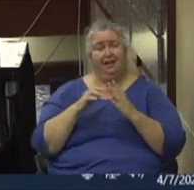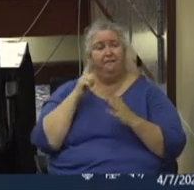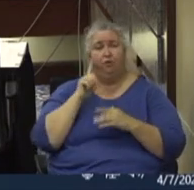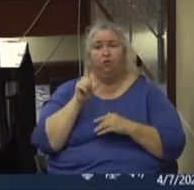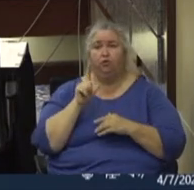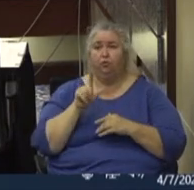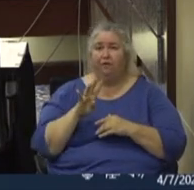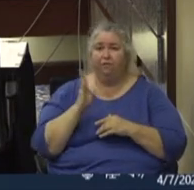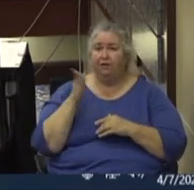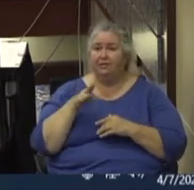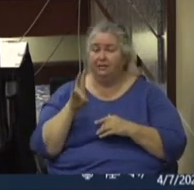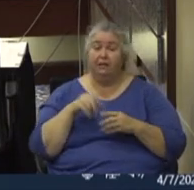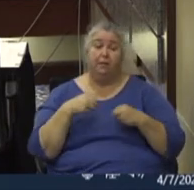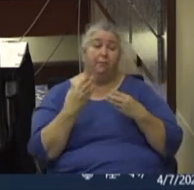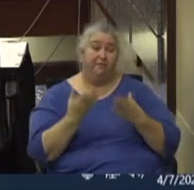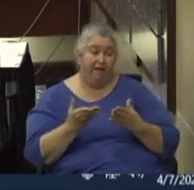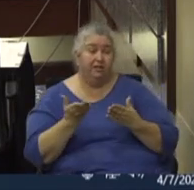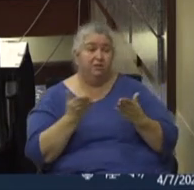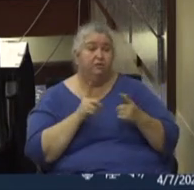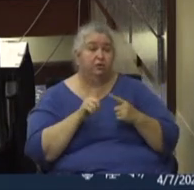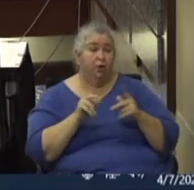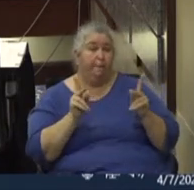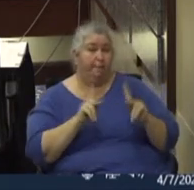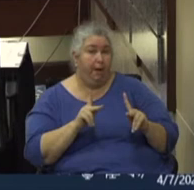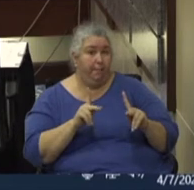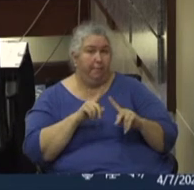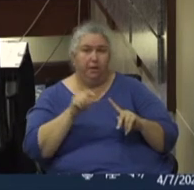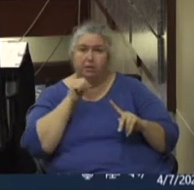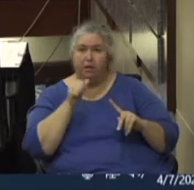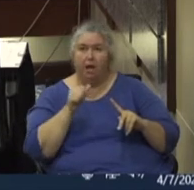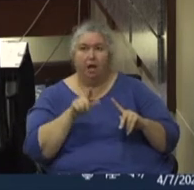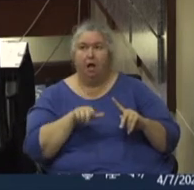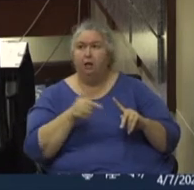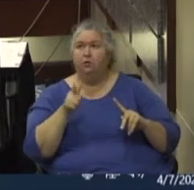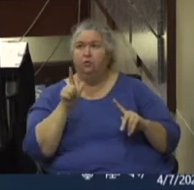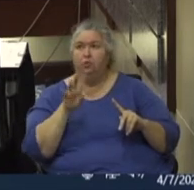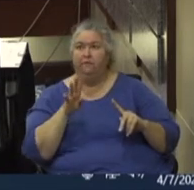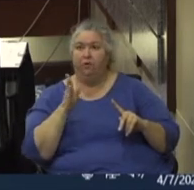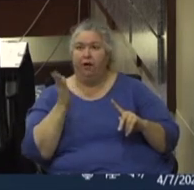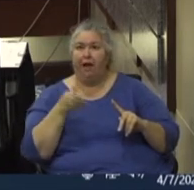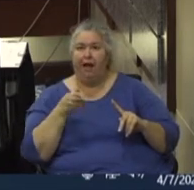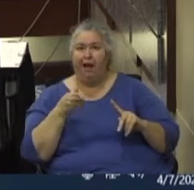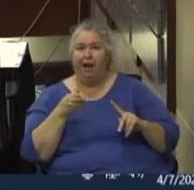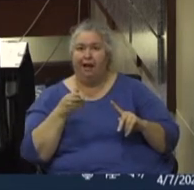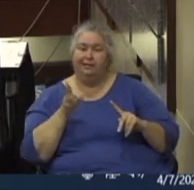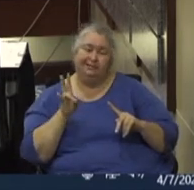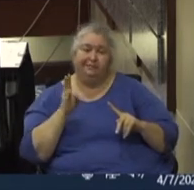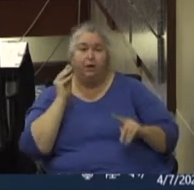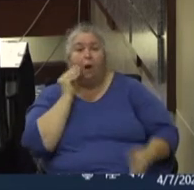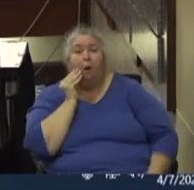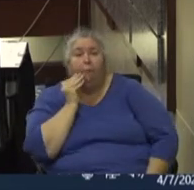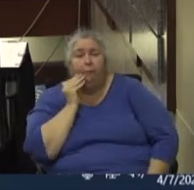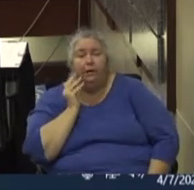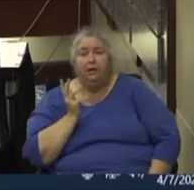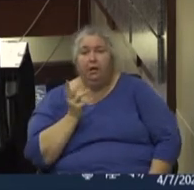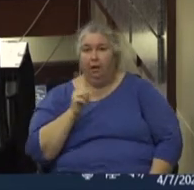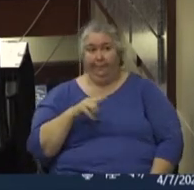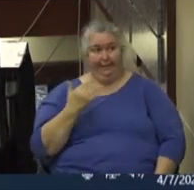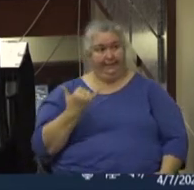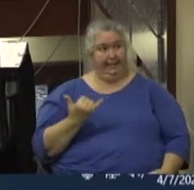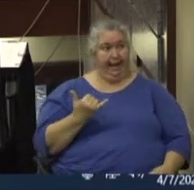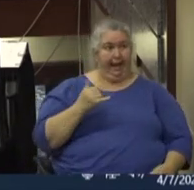They provide services to a population. They don't provide alternative 24 hour home. But now, um, under the